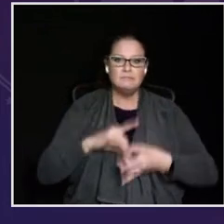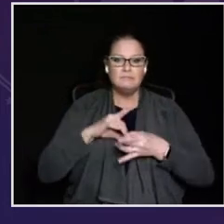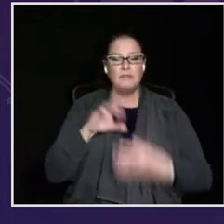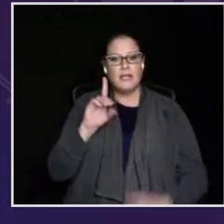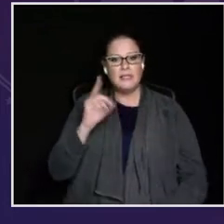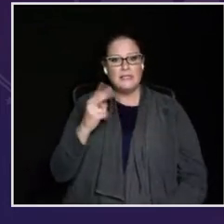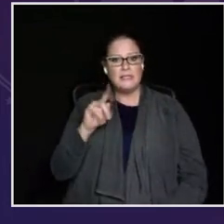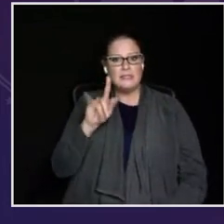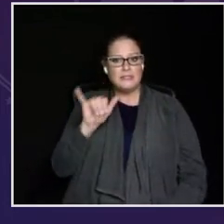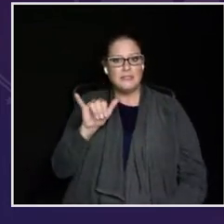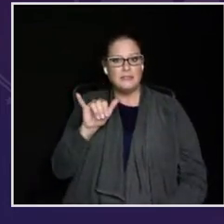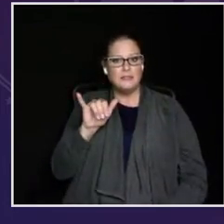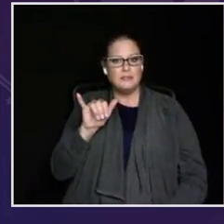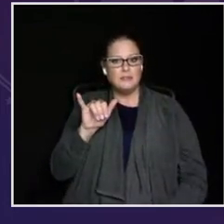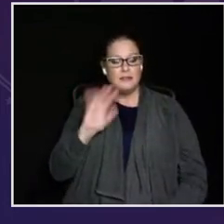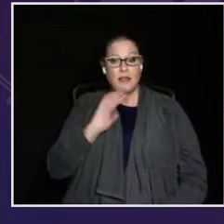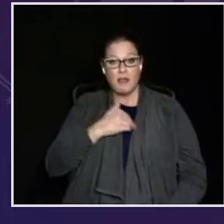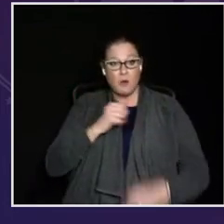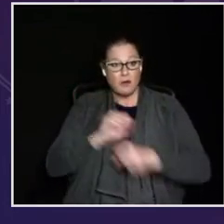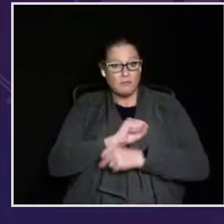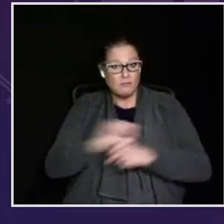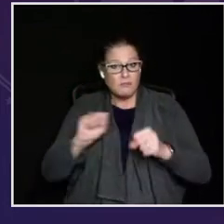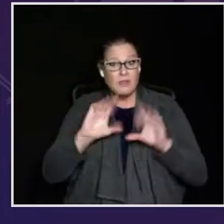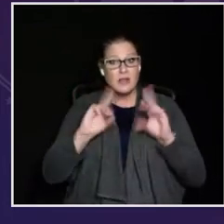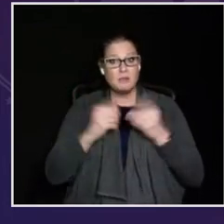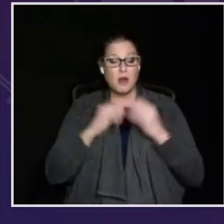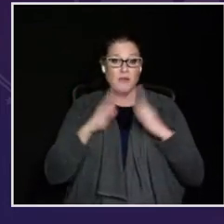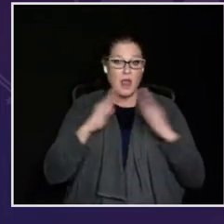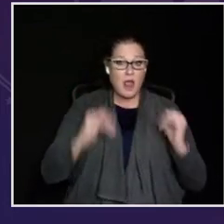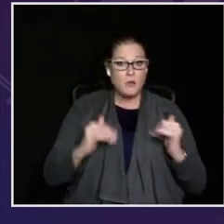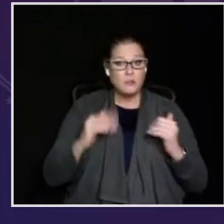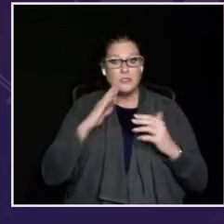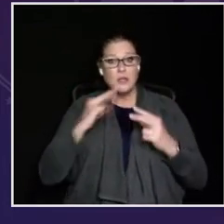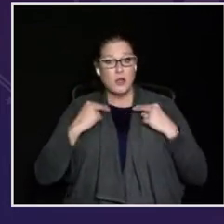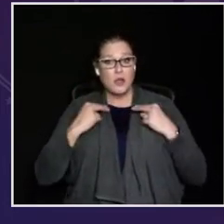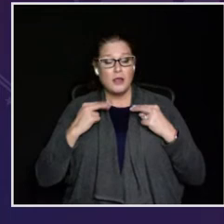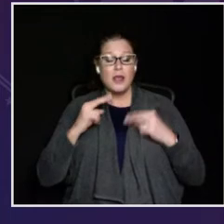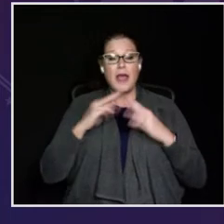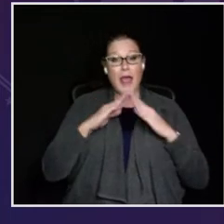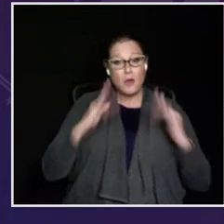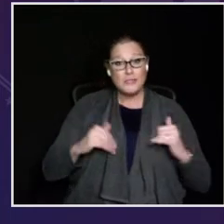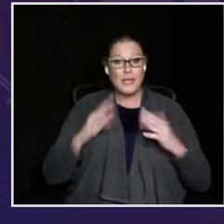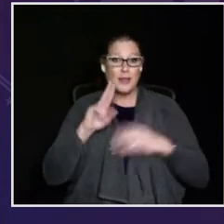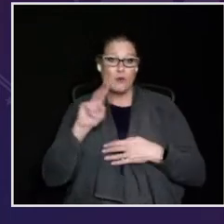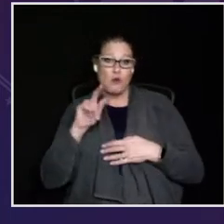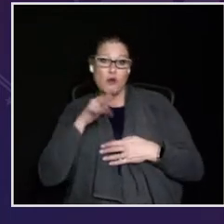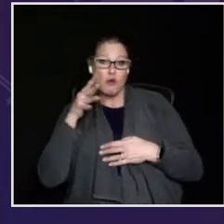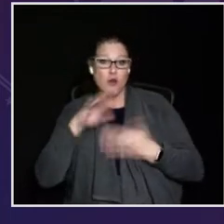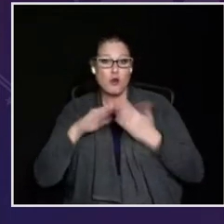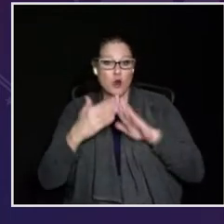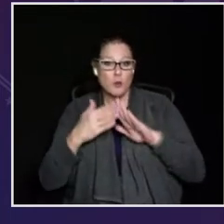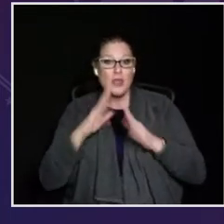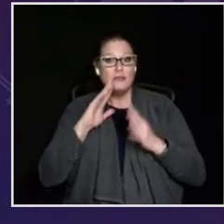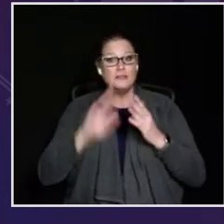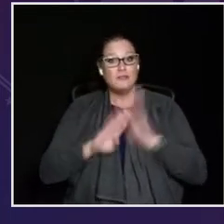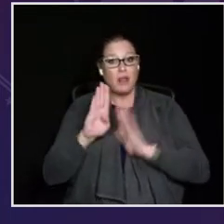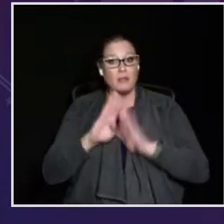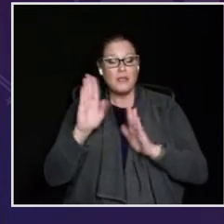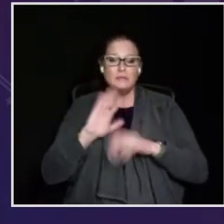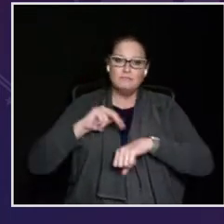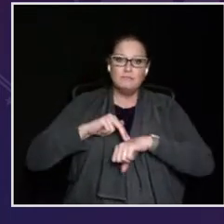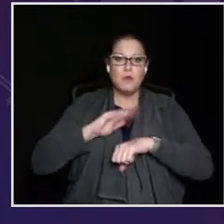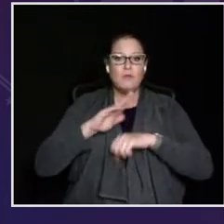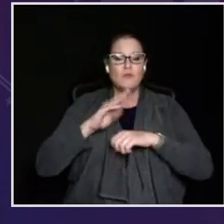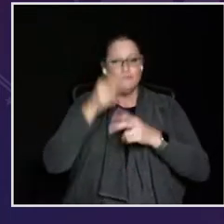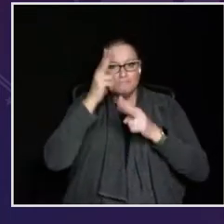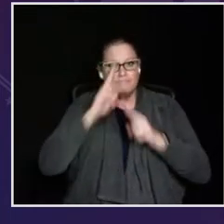Vice-President-elect are building a team that is grounded in dignity. And our task at the Department of Housing and Human Development,